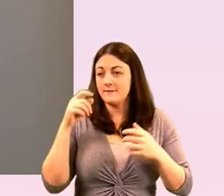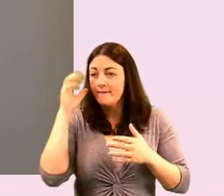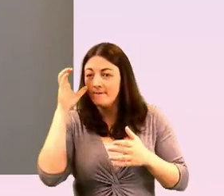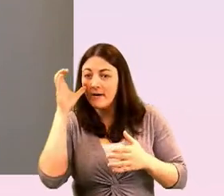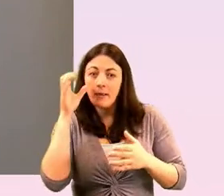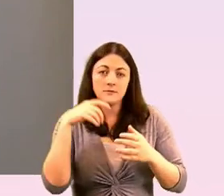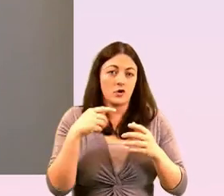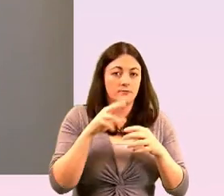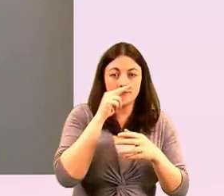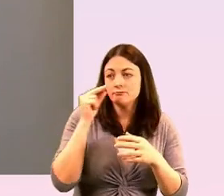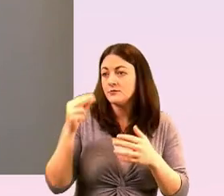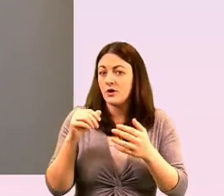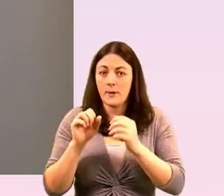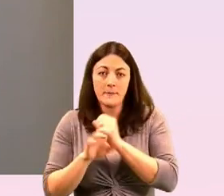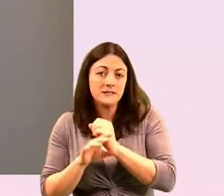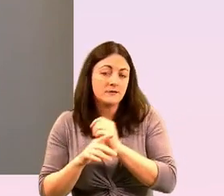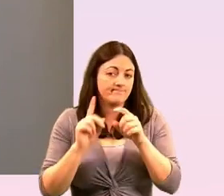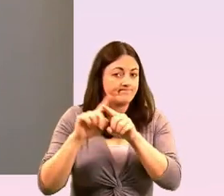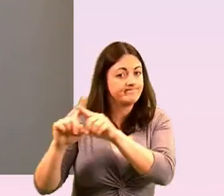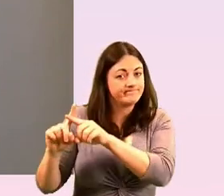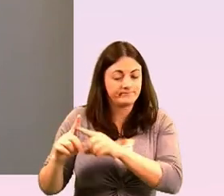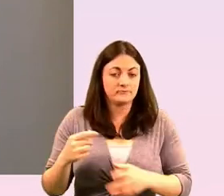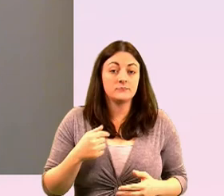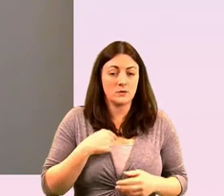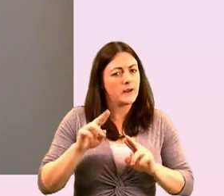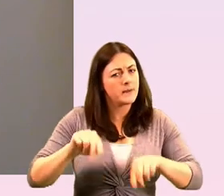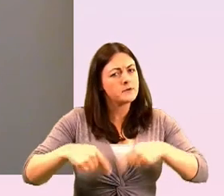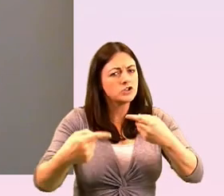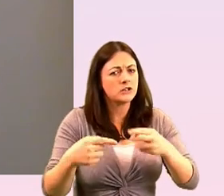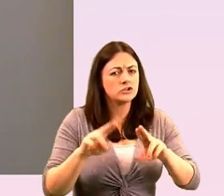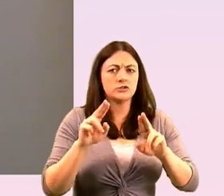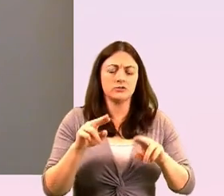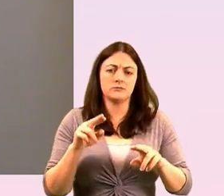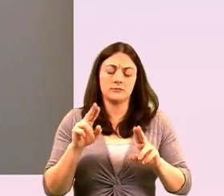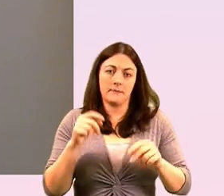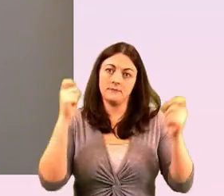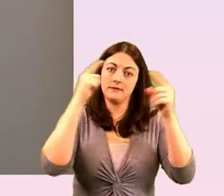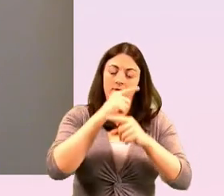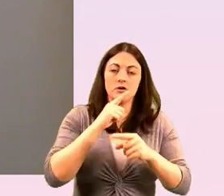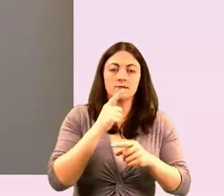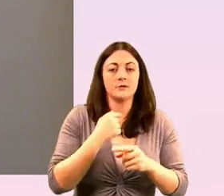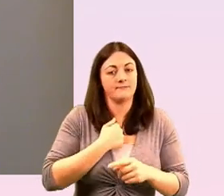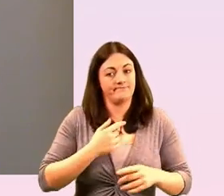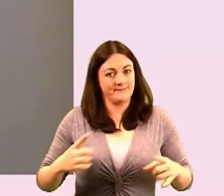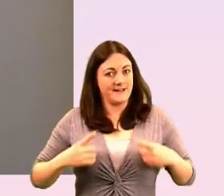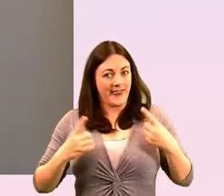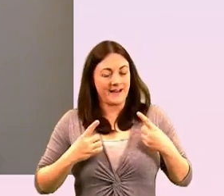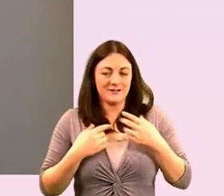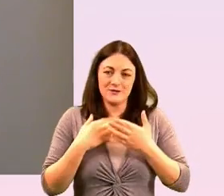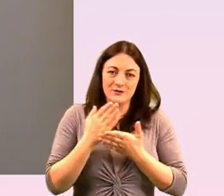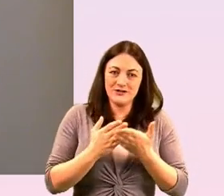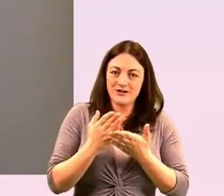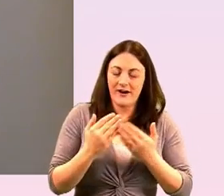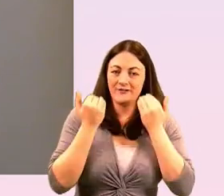challenging to keep delivering but what i am so kind of delighted to be able to share today is that